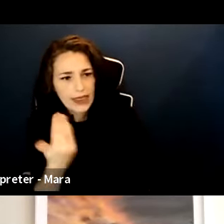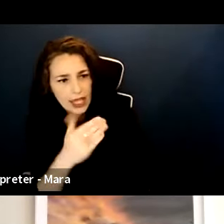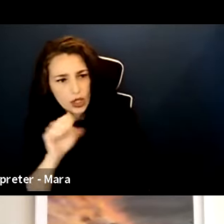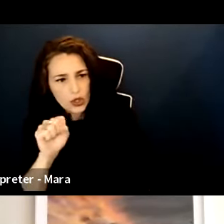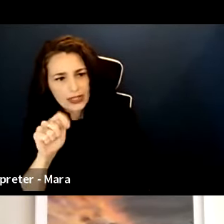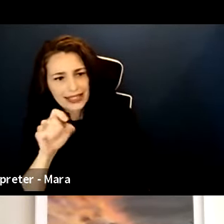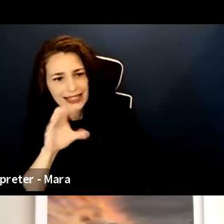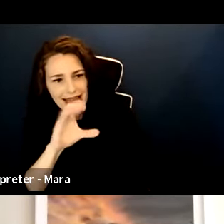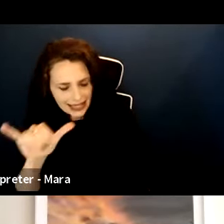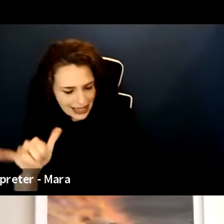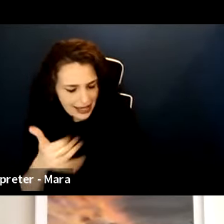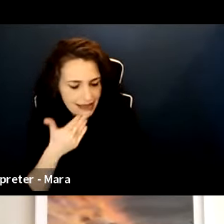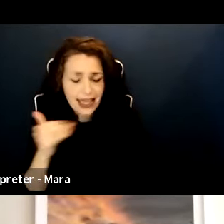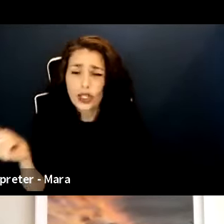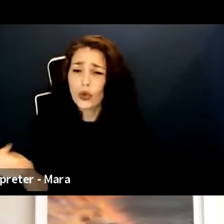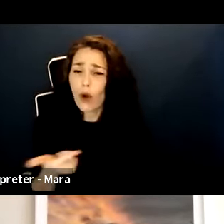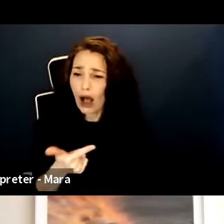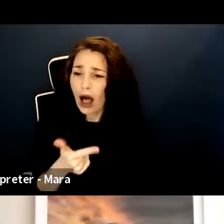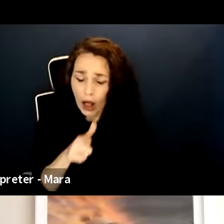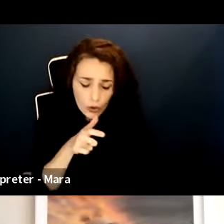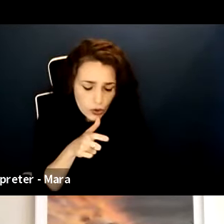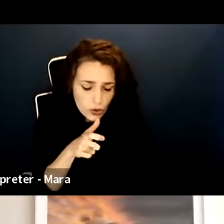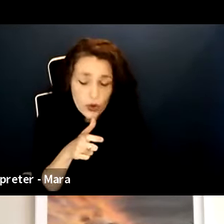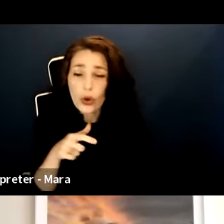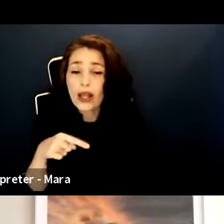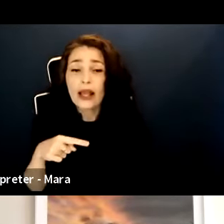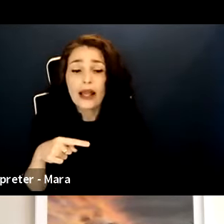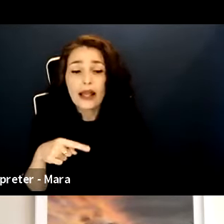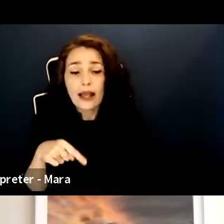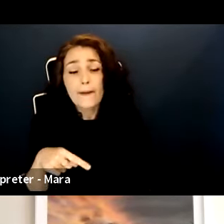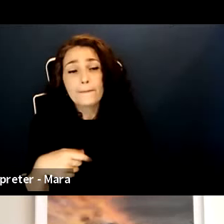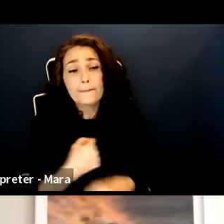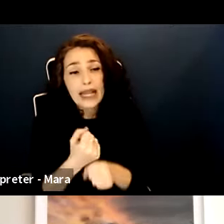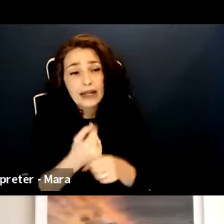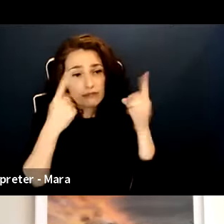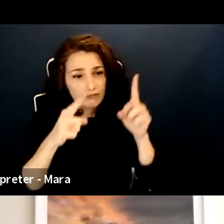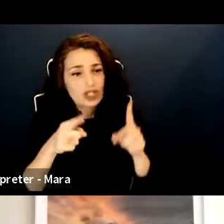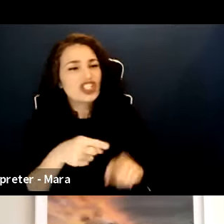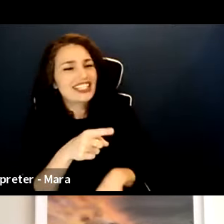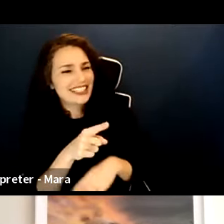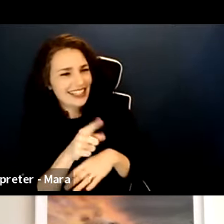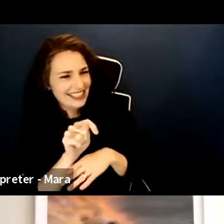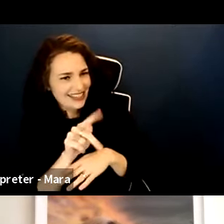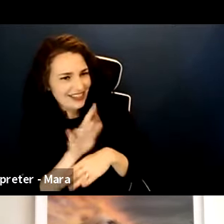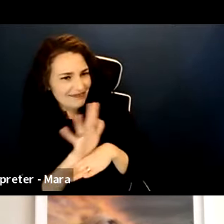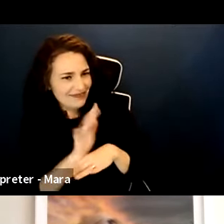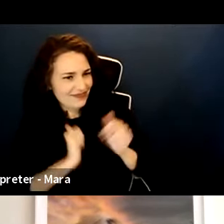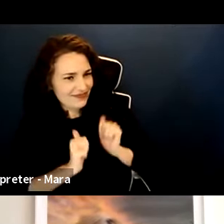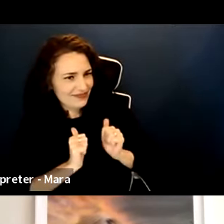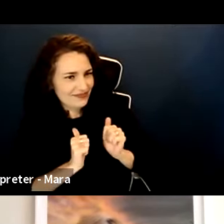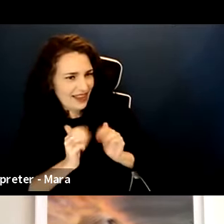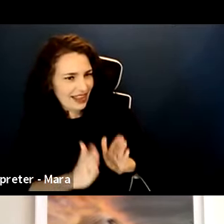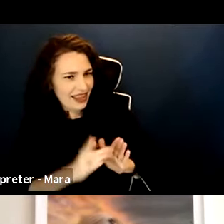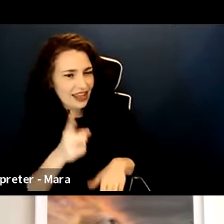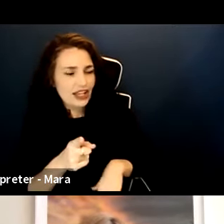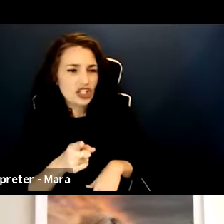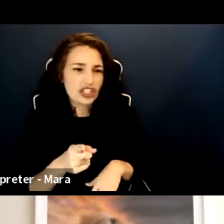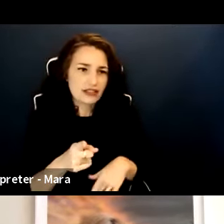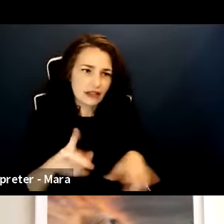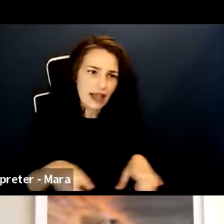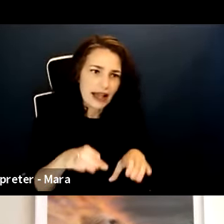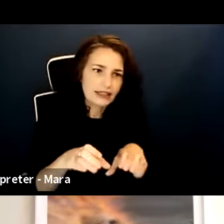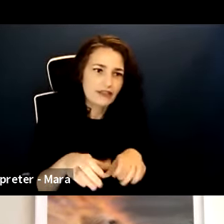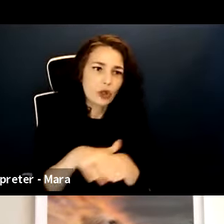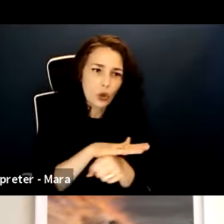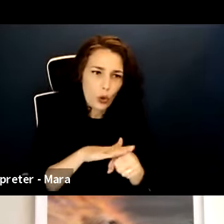else who helped to make this happen. Stacey is actually a film and television actress. She's been active and served on local and national boards